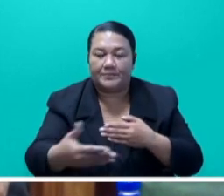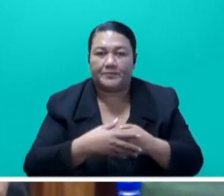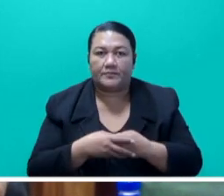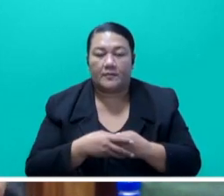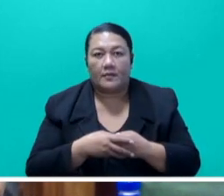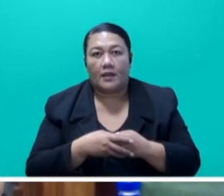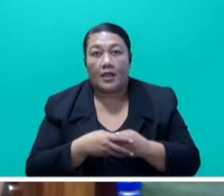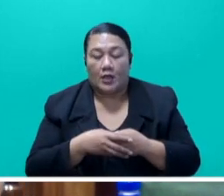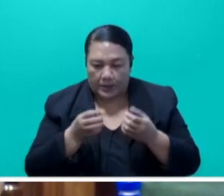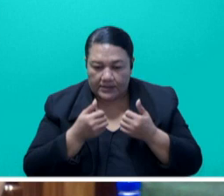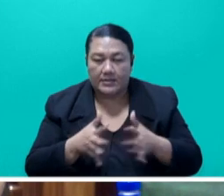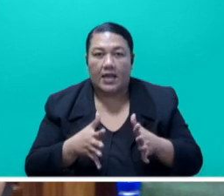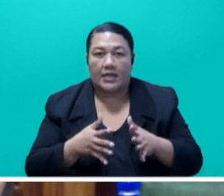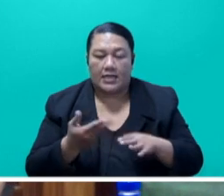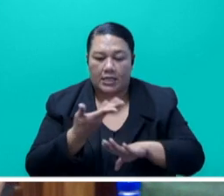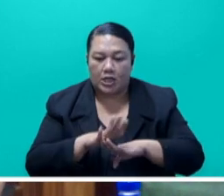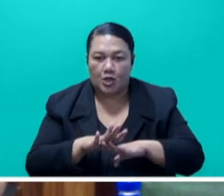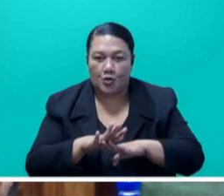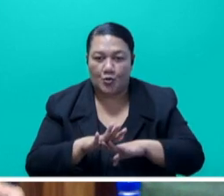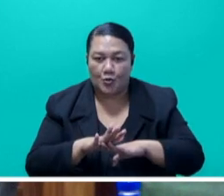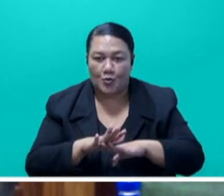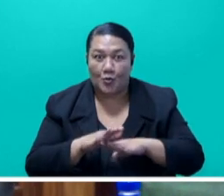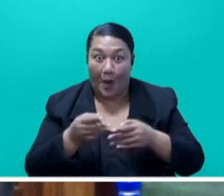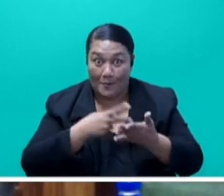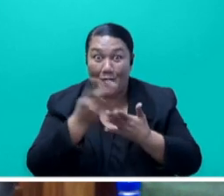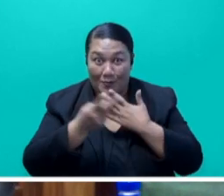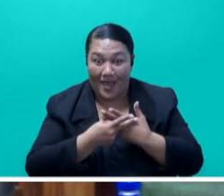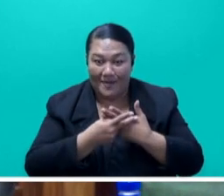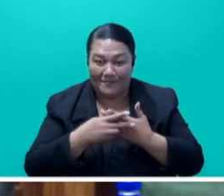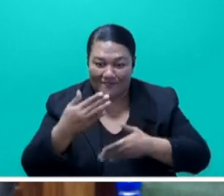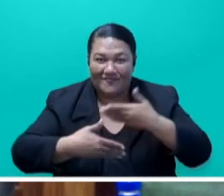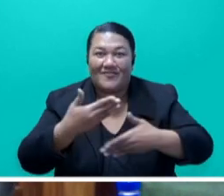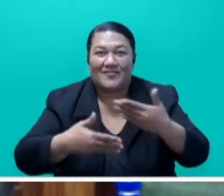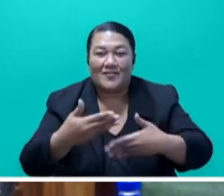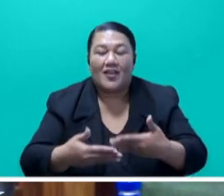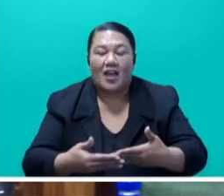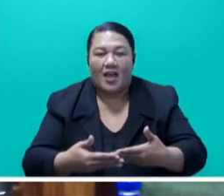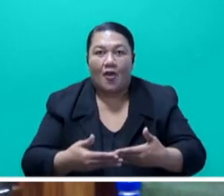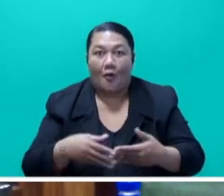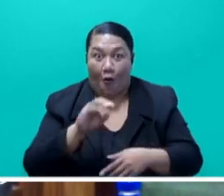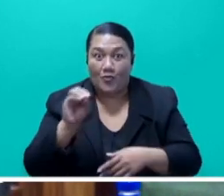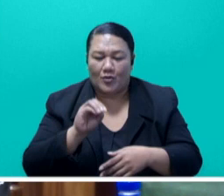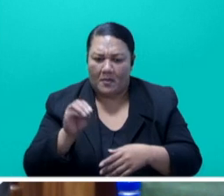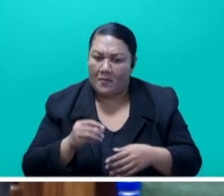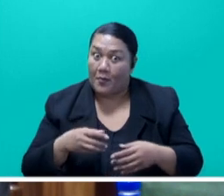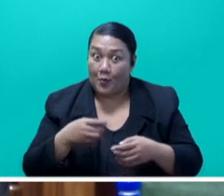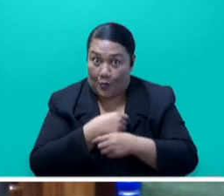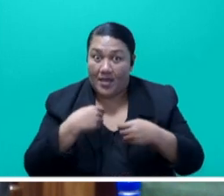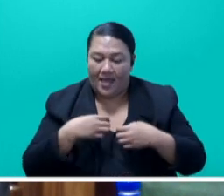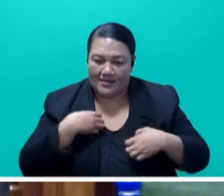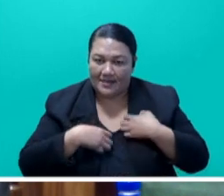campaign to roll out on the 10th of October. And I can tell you that we're very excited about this rebrand as it's